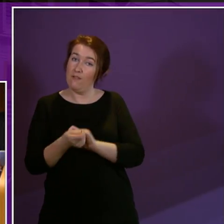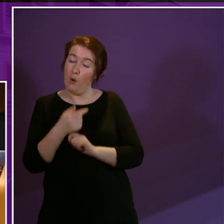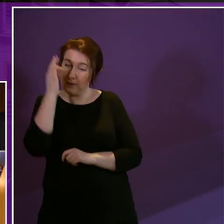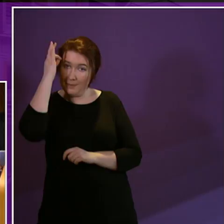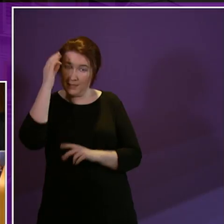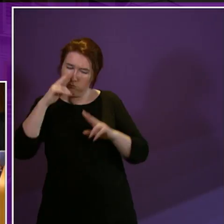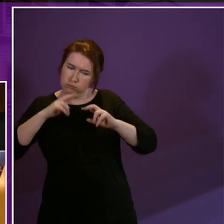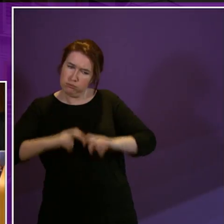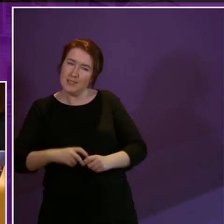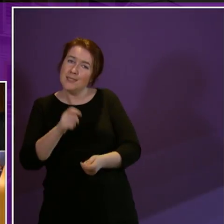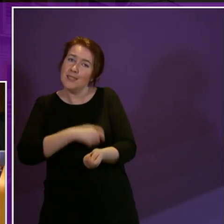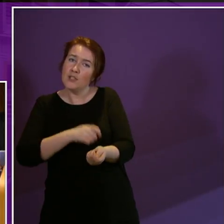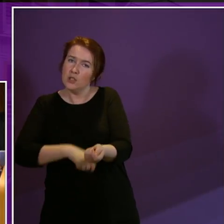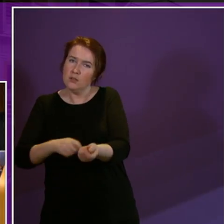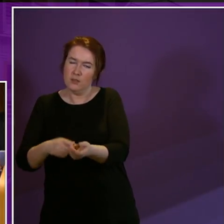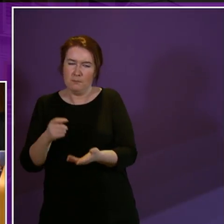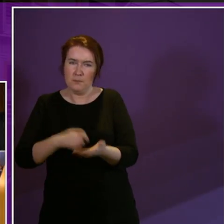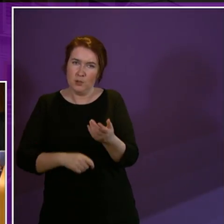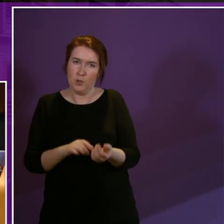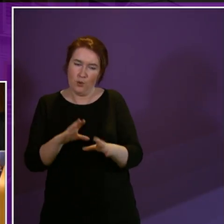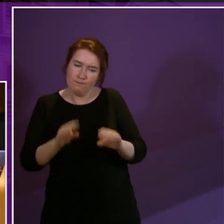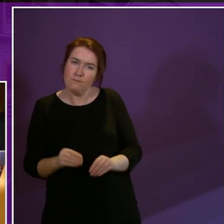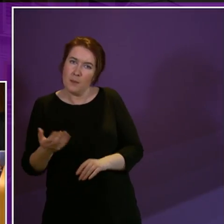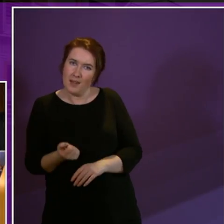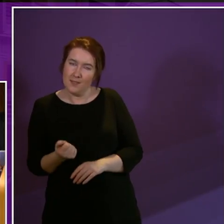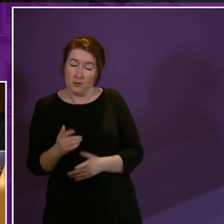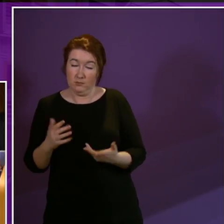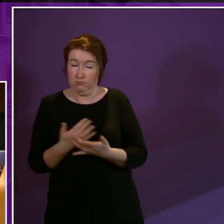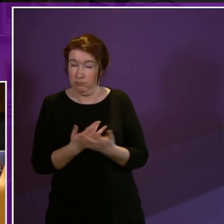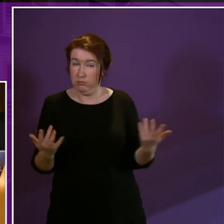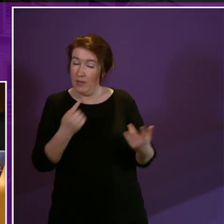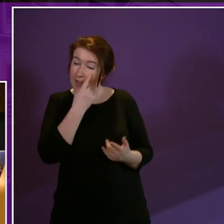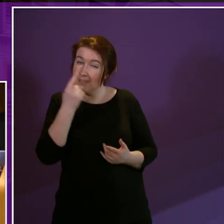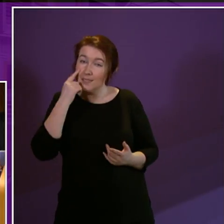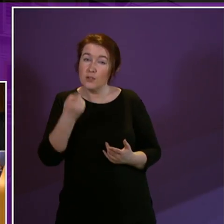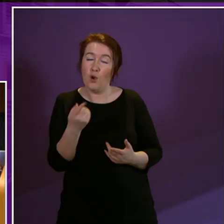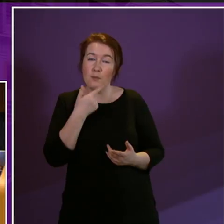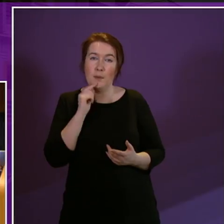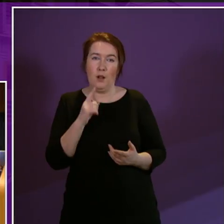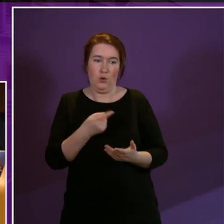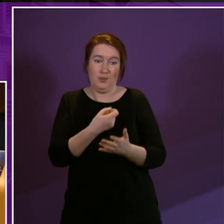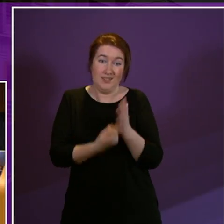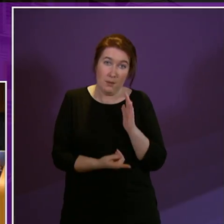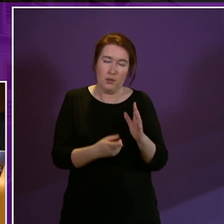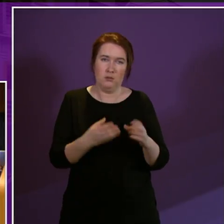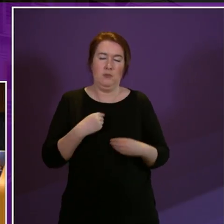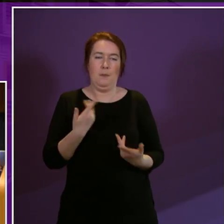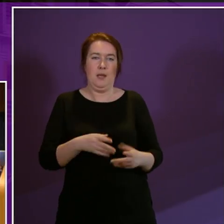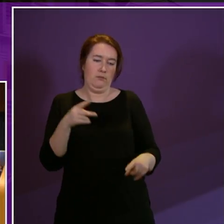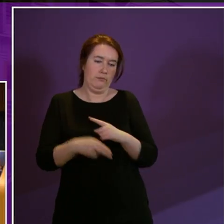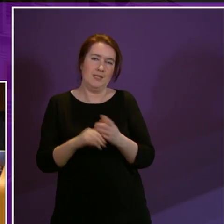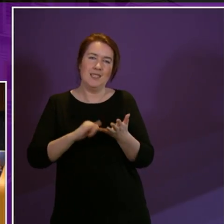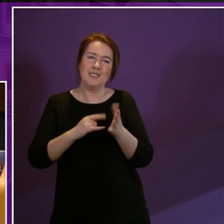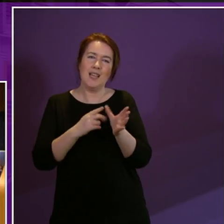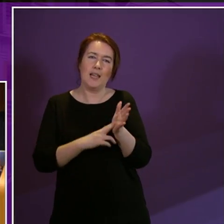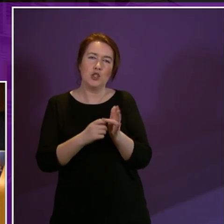in the last Scottish Parliament took considerable evidence of sanctions against disabled people I sat